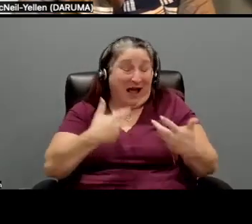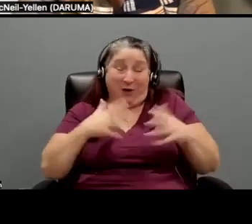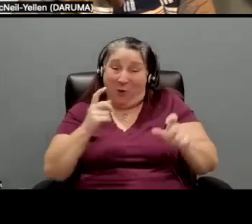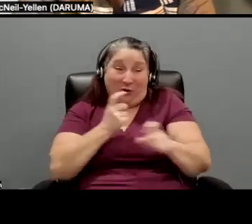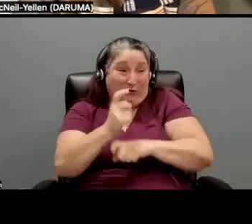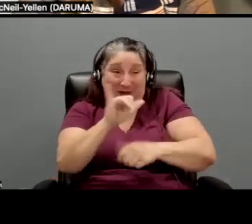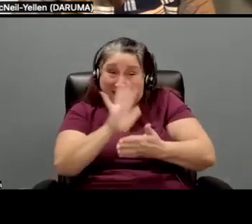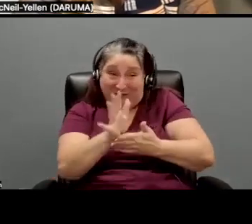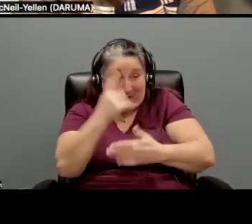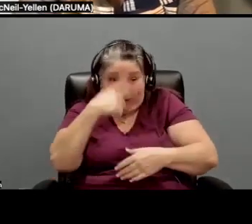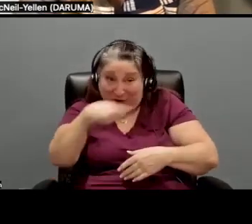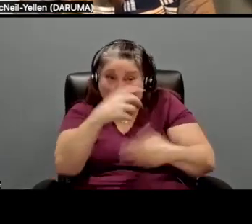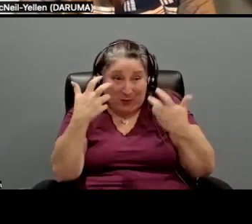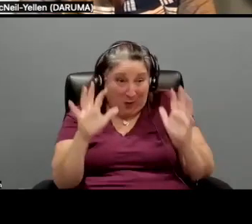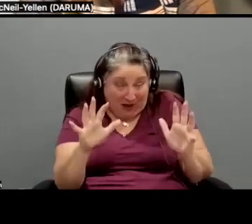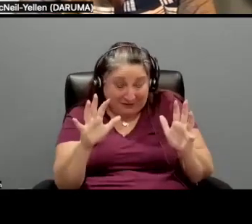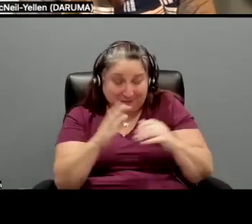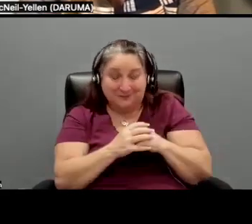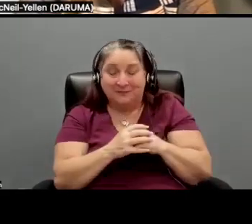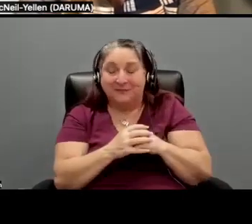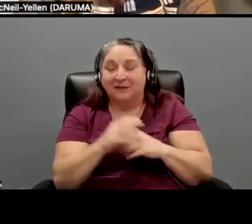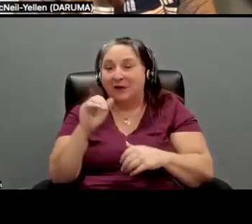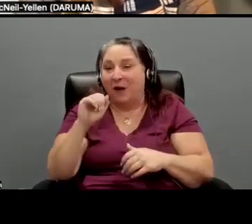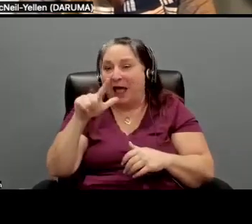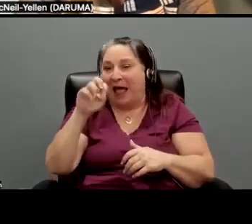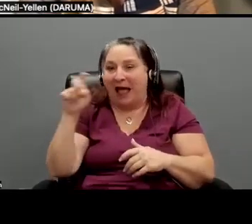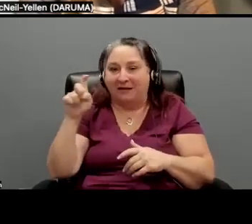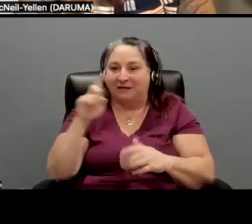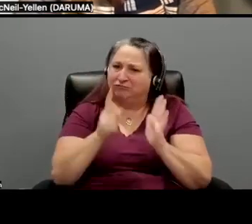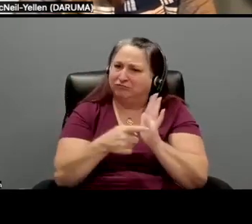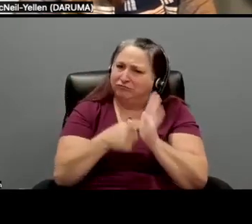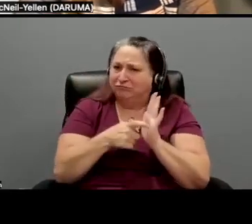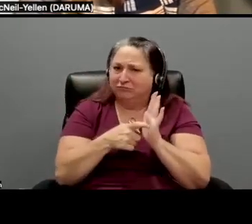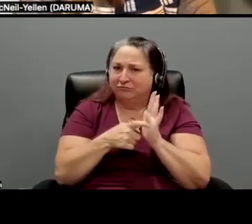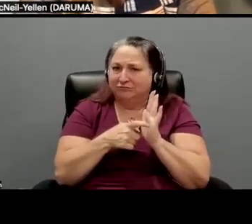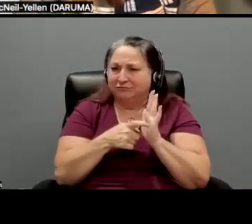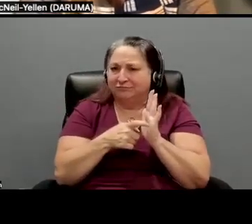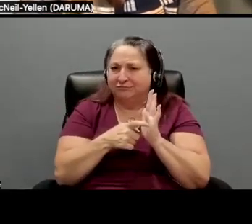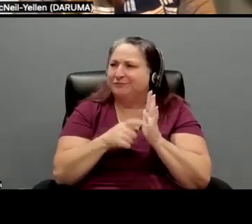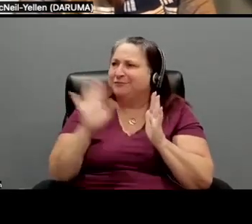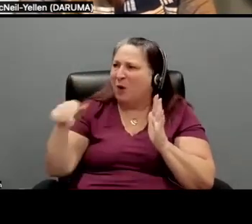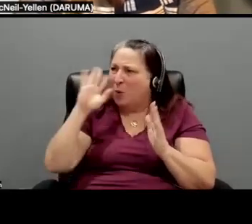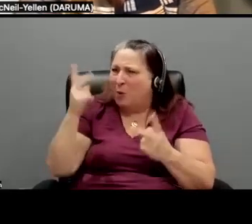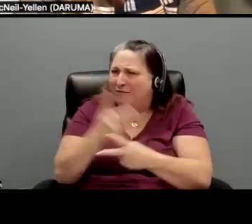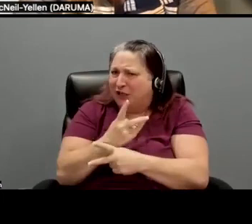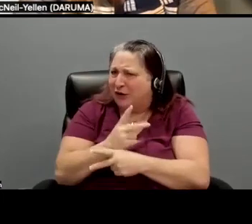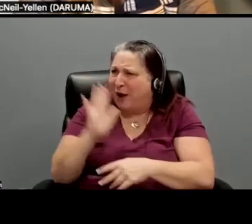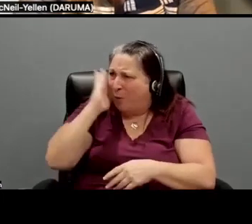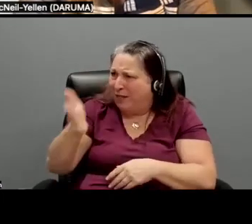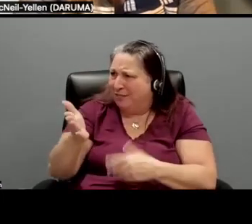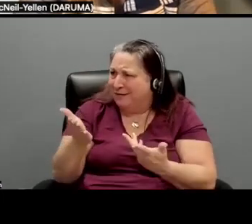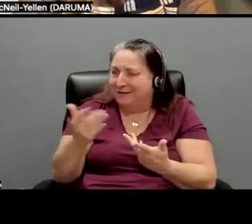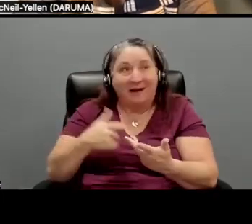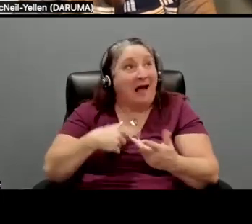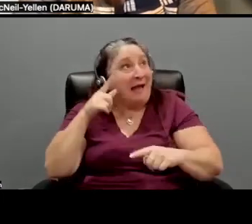this for you guys, you know? And Alex was so insistent on, dude, we can figure that out. You know, I'm like,